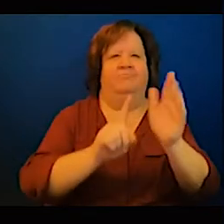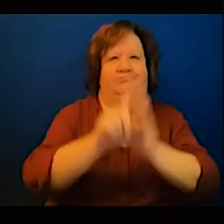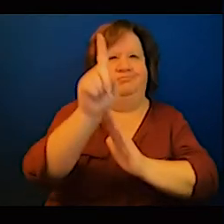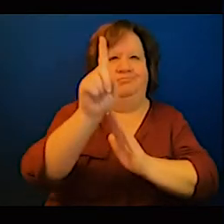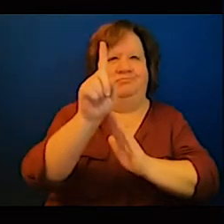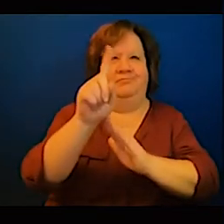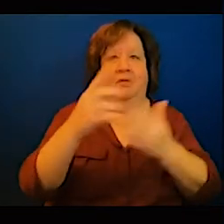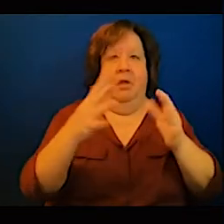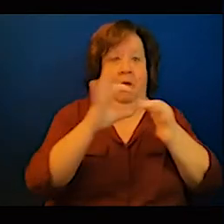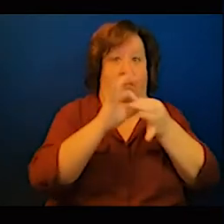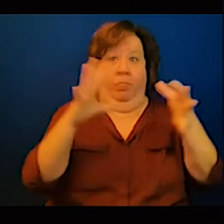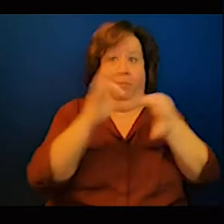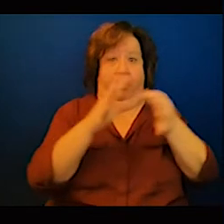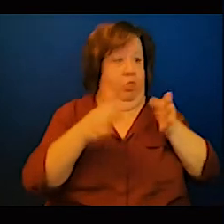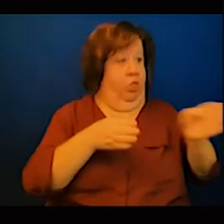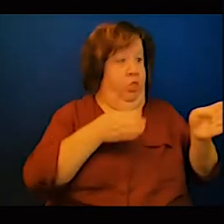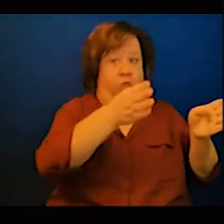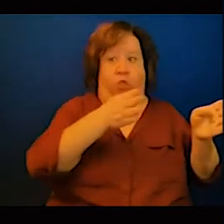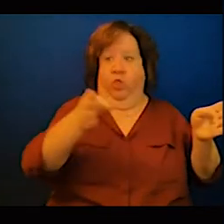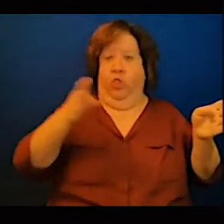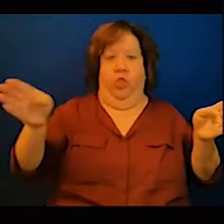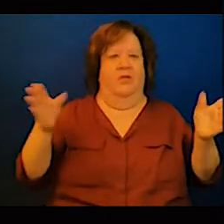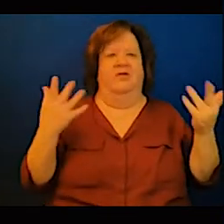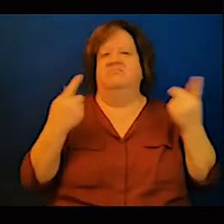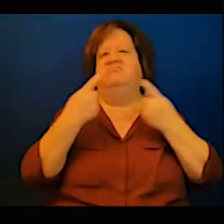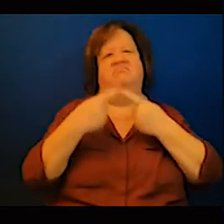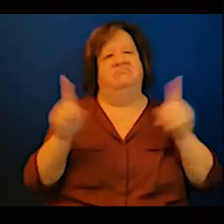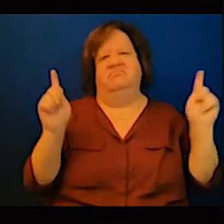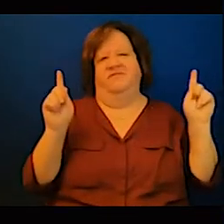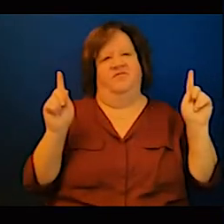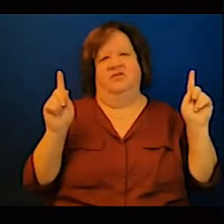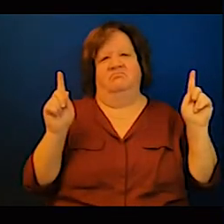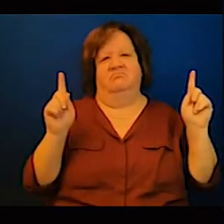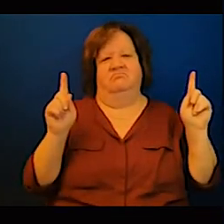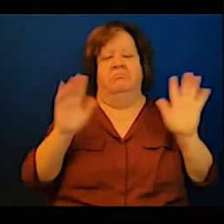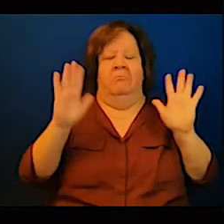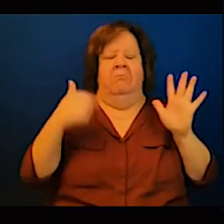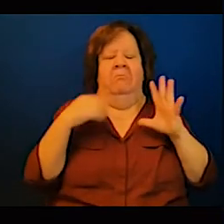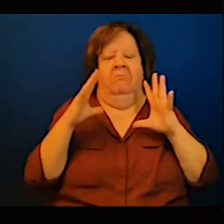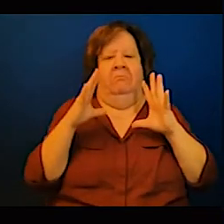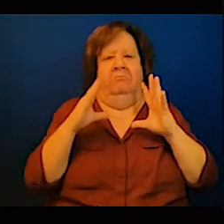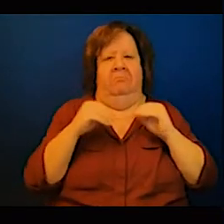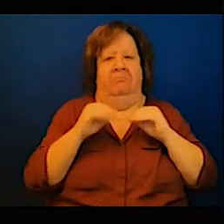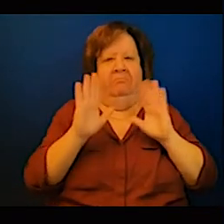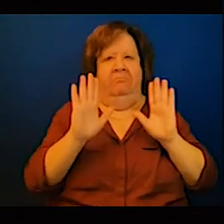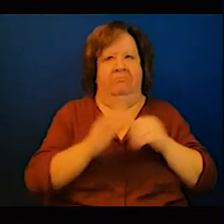jump in you have high stakes in defending the private sector